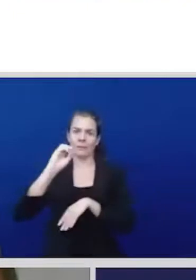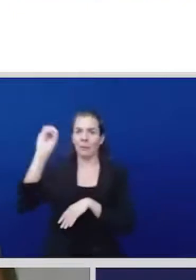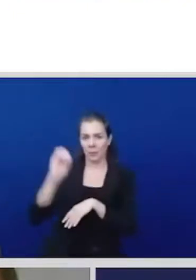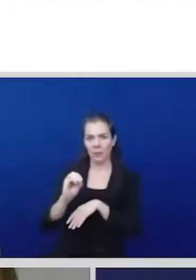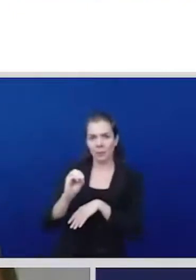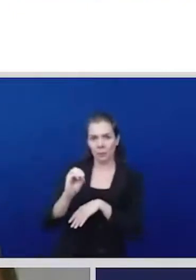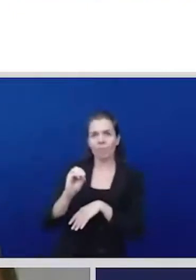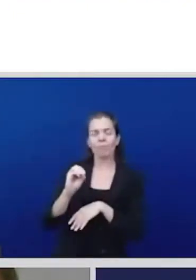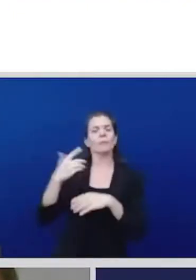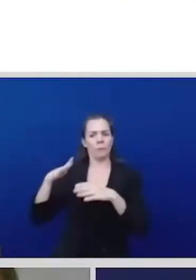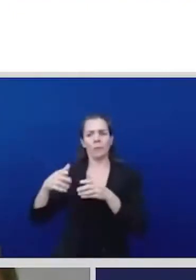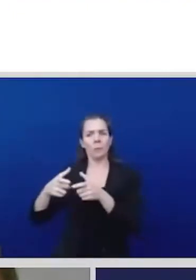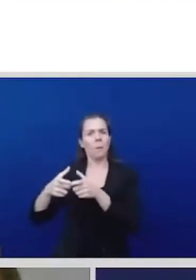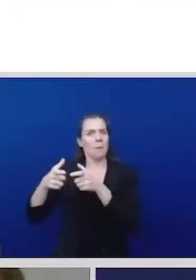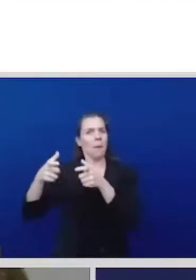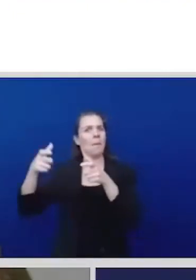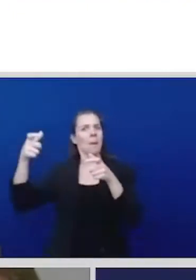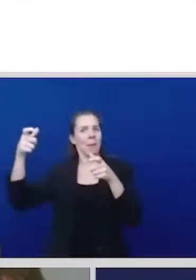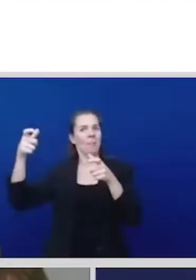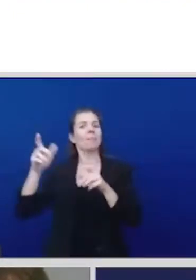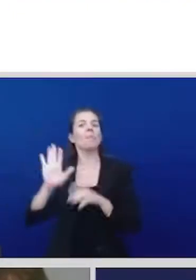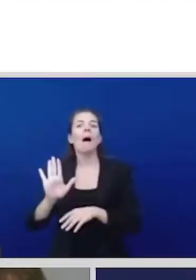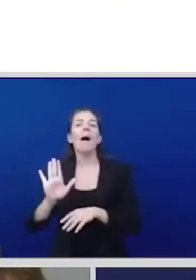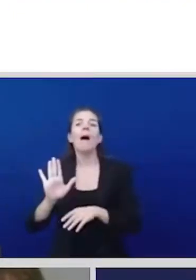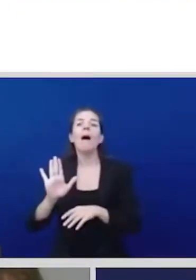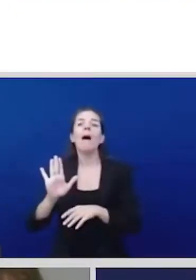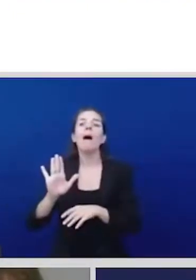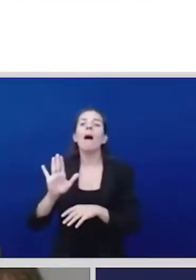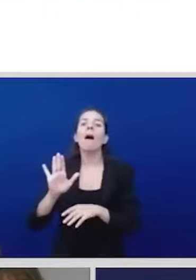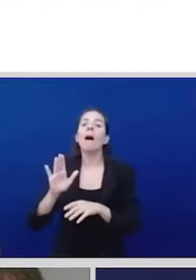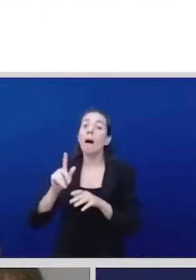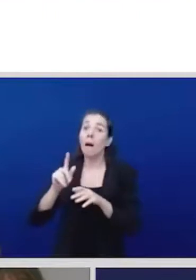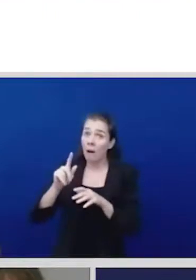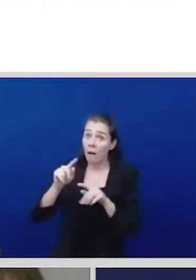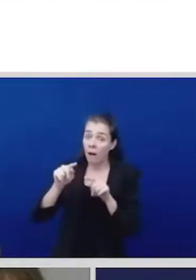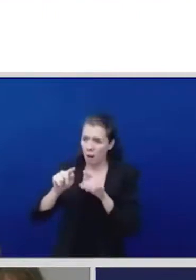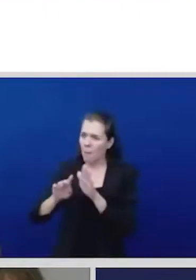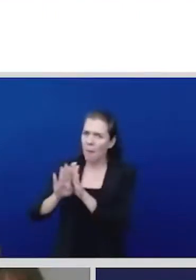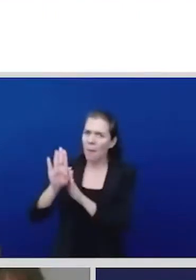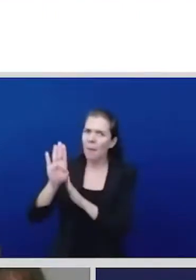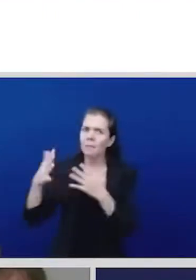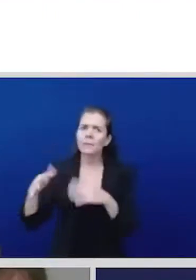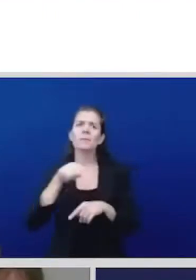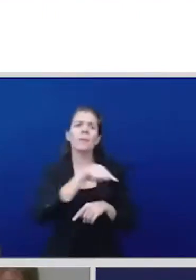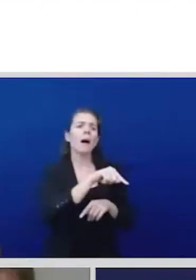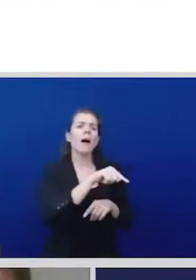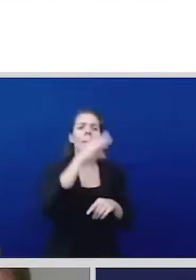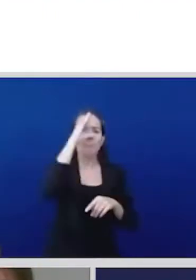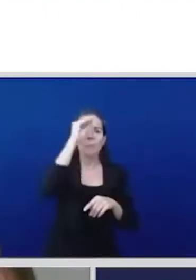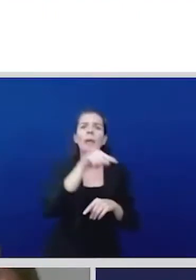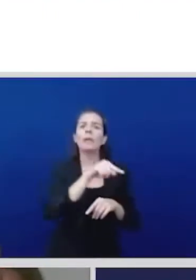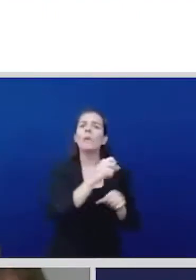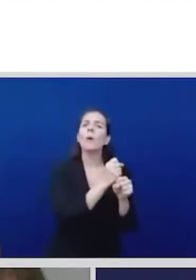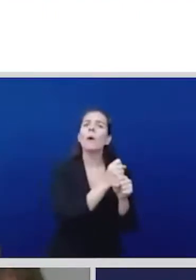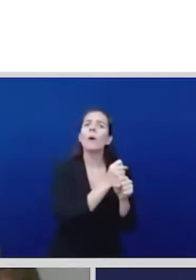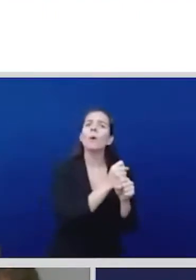accompanied by a incorporation of men to labor no remunerado and cuidado dentro de los hogares and this has